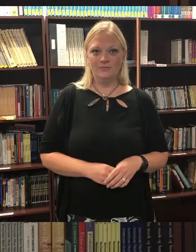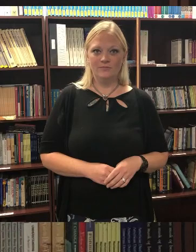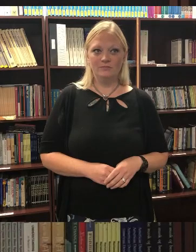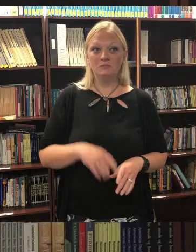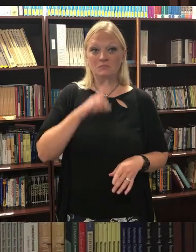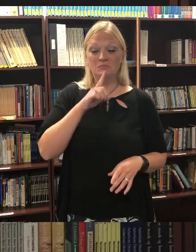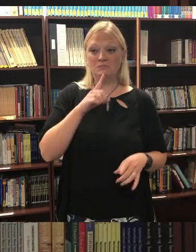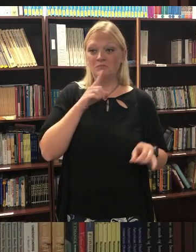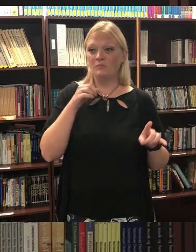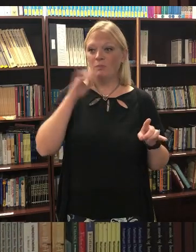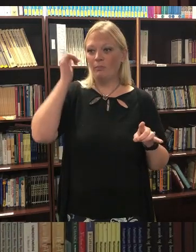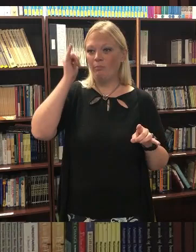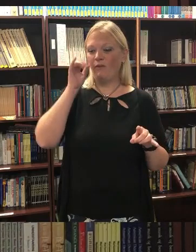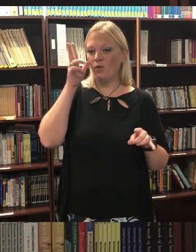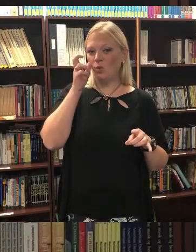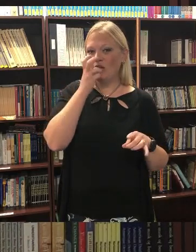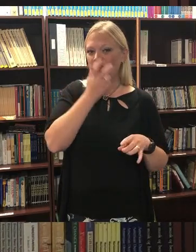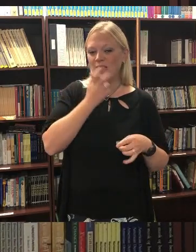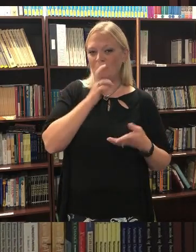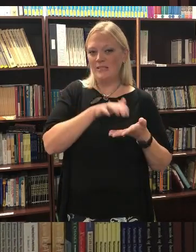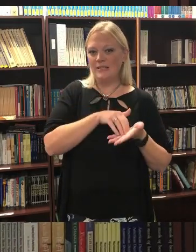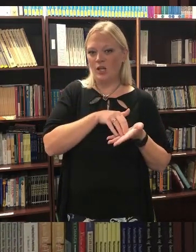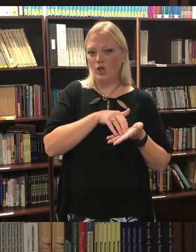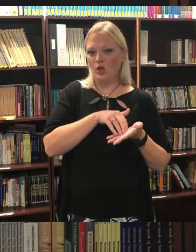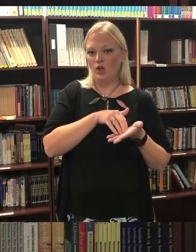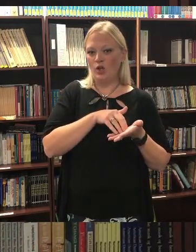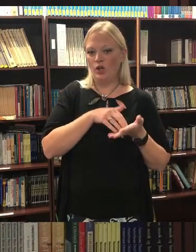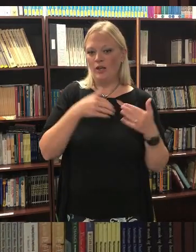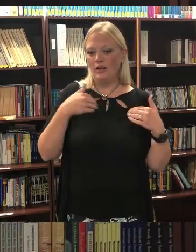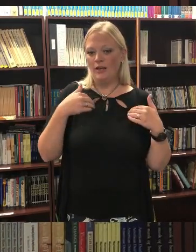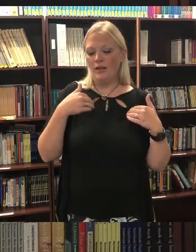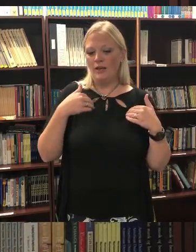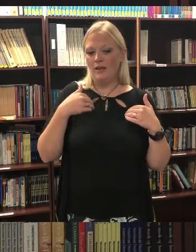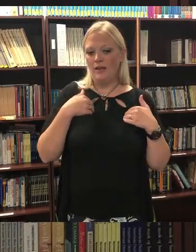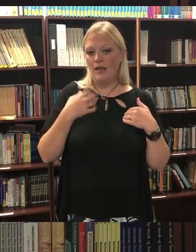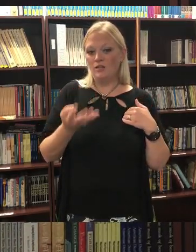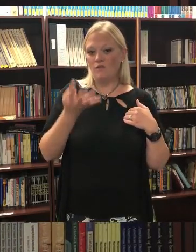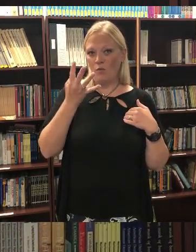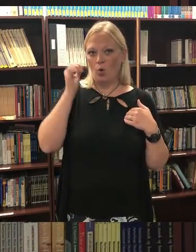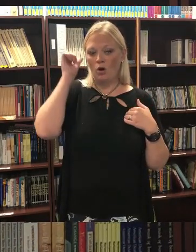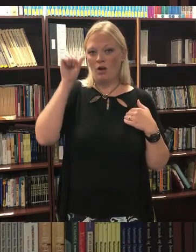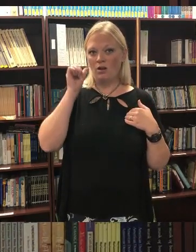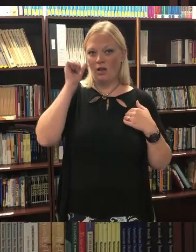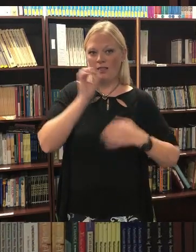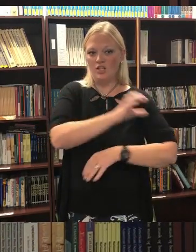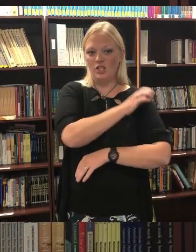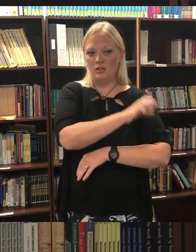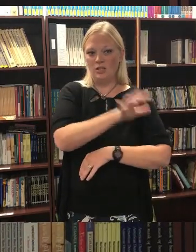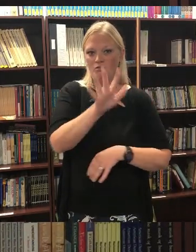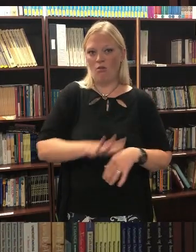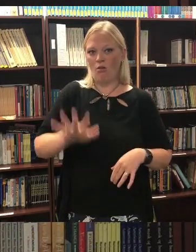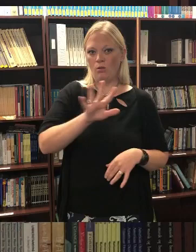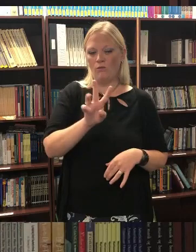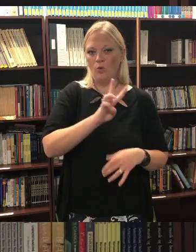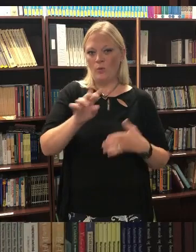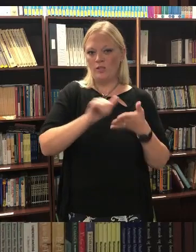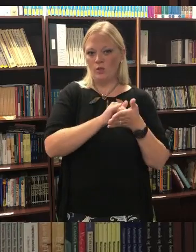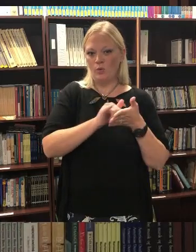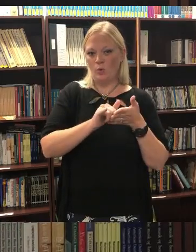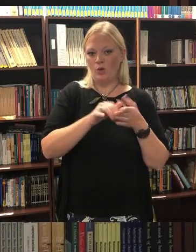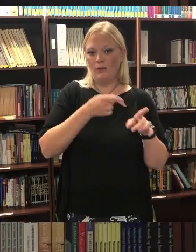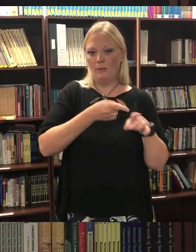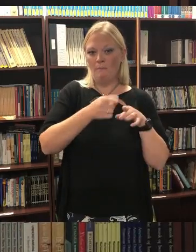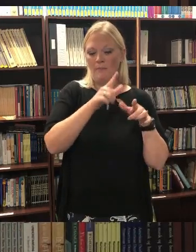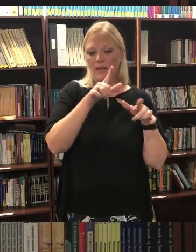Sure. Buffalo Hearing and Speech Center has four audiology clinics throughout western New York. Our main